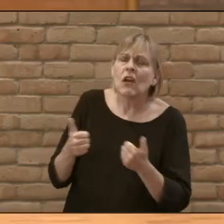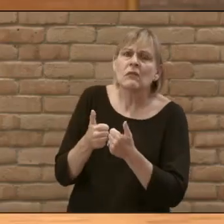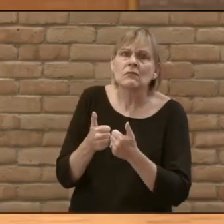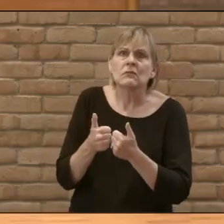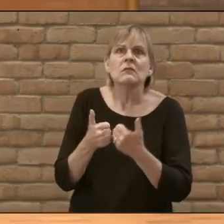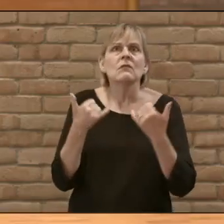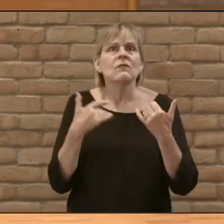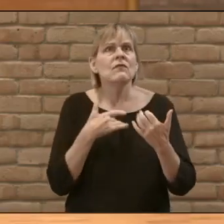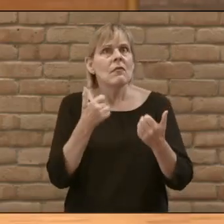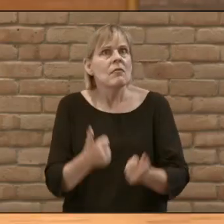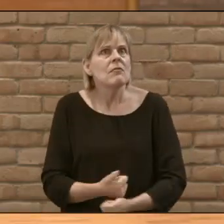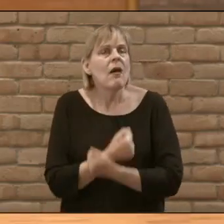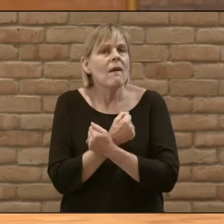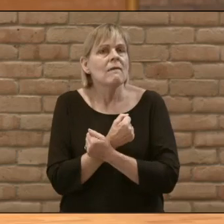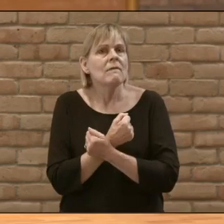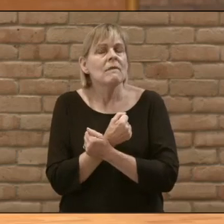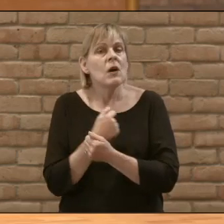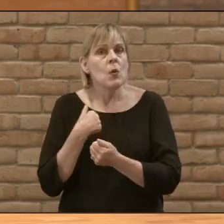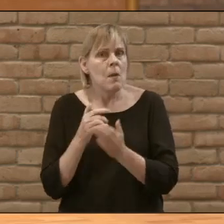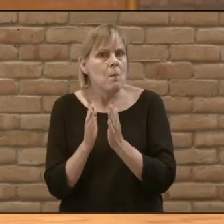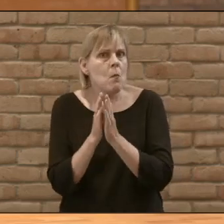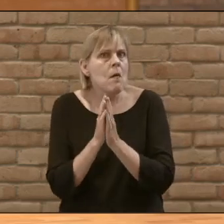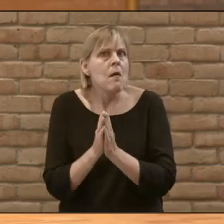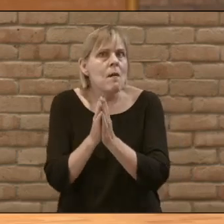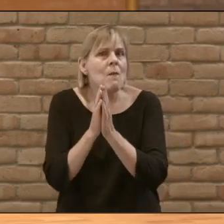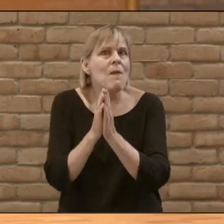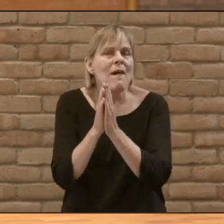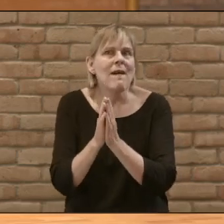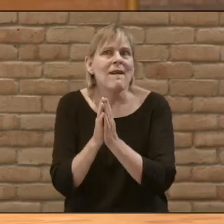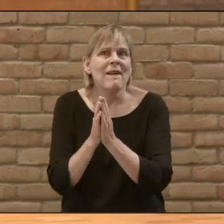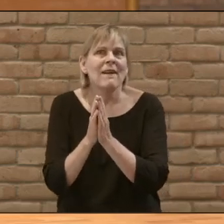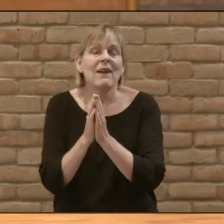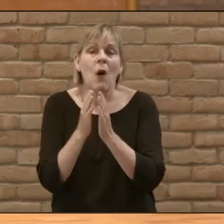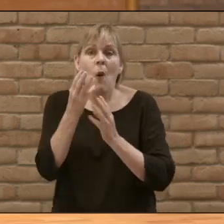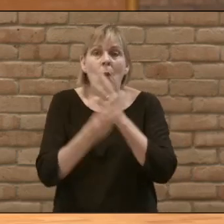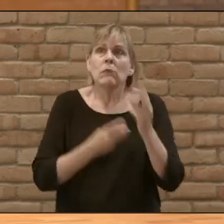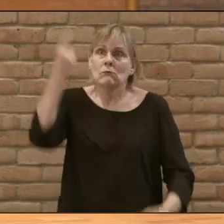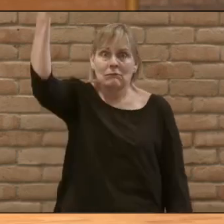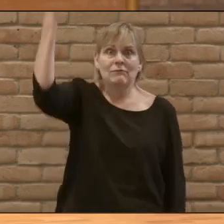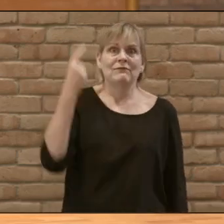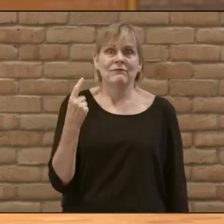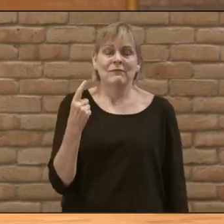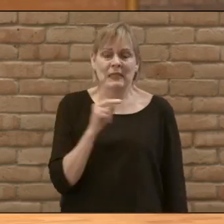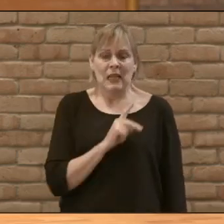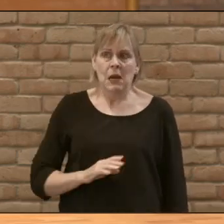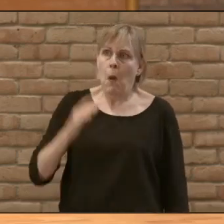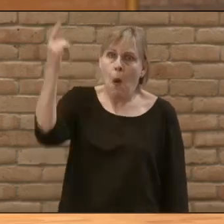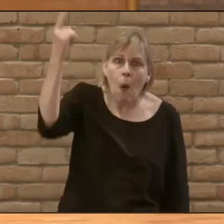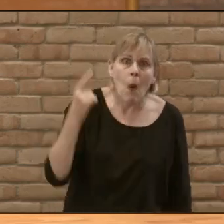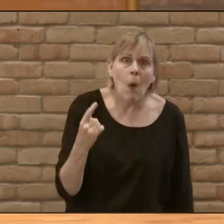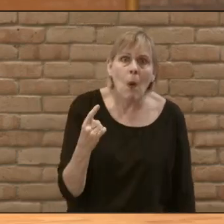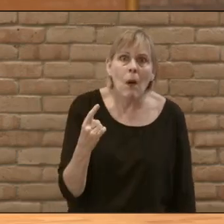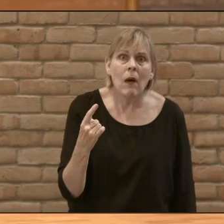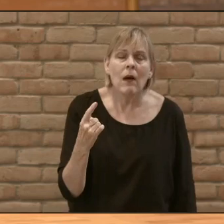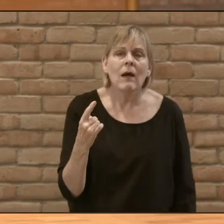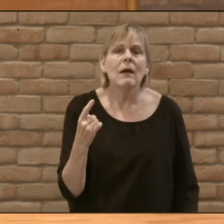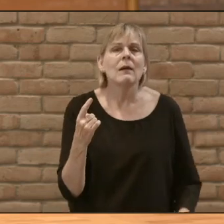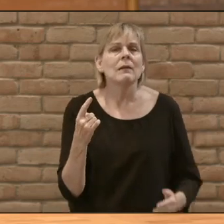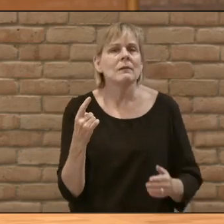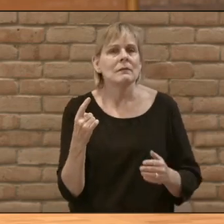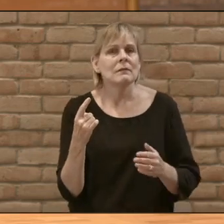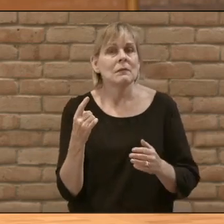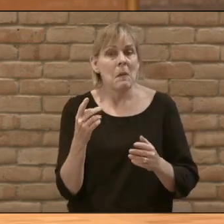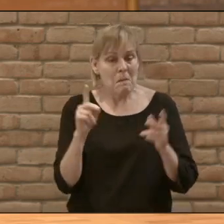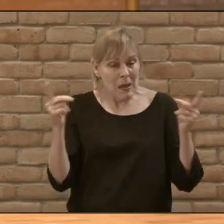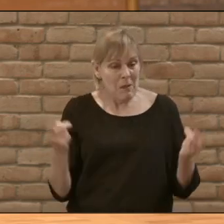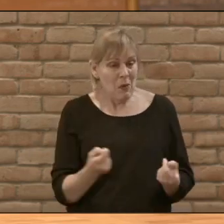And so we pray more and more That you'd continue to break into this world That your kingdom would break into this world And that you'd use sinful